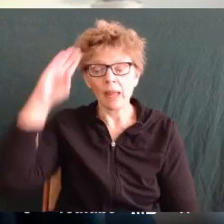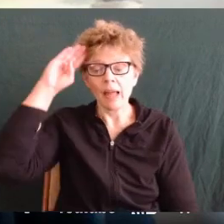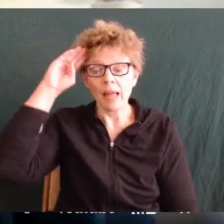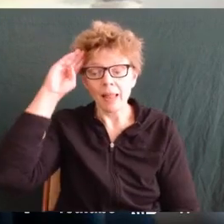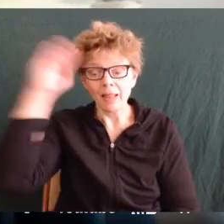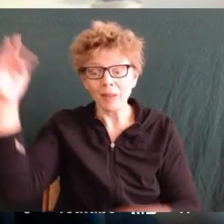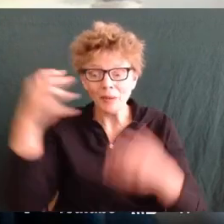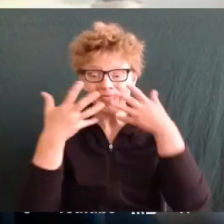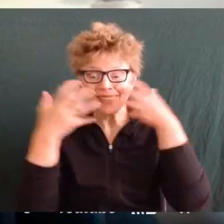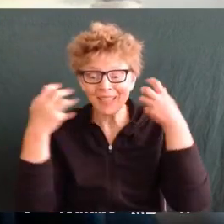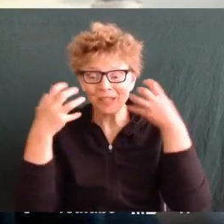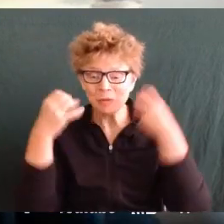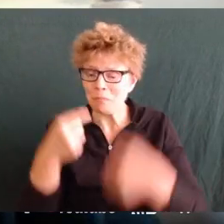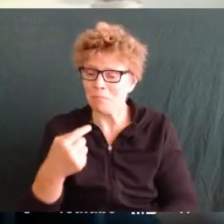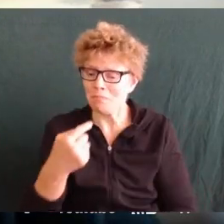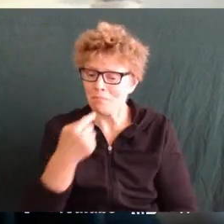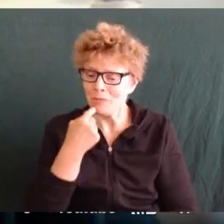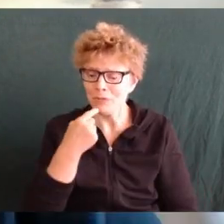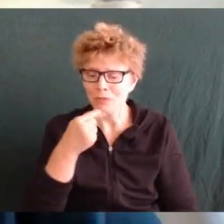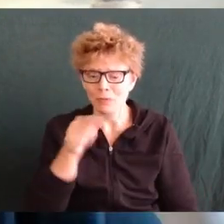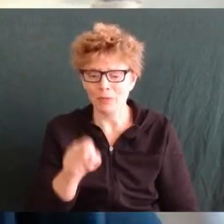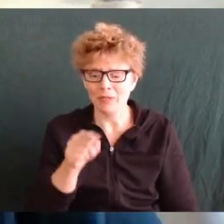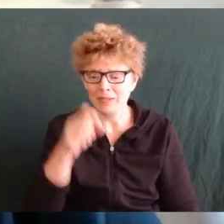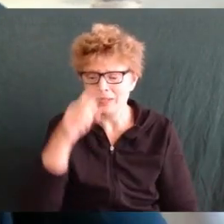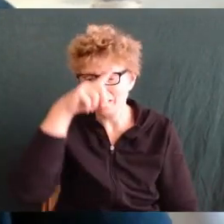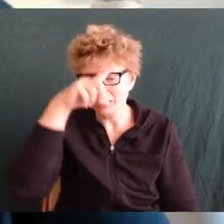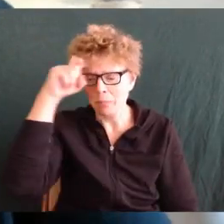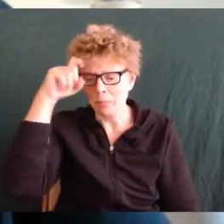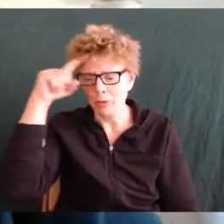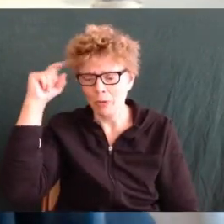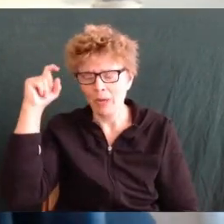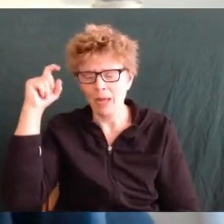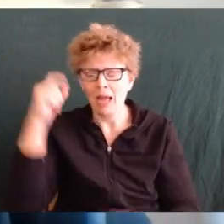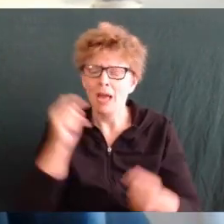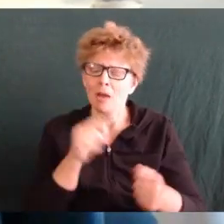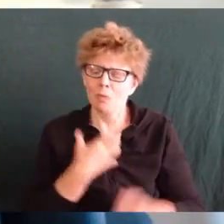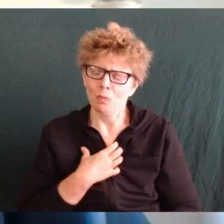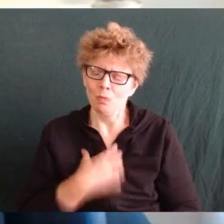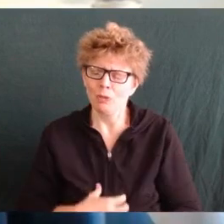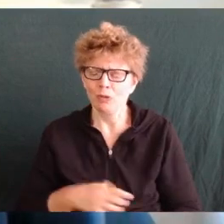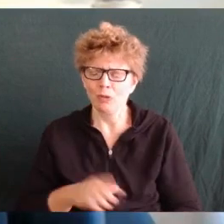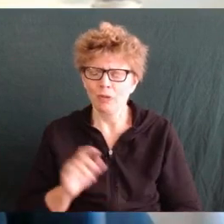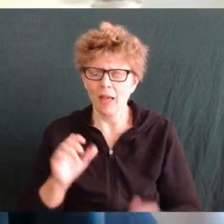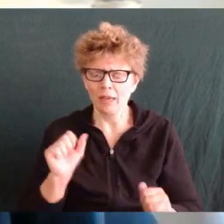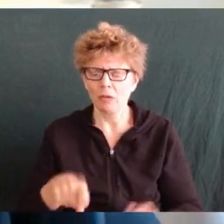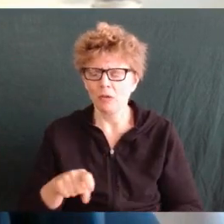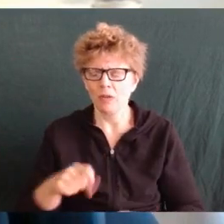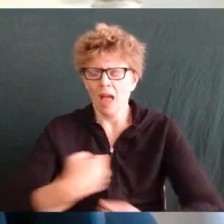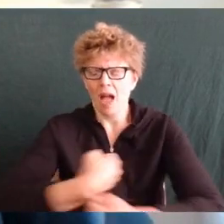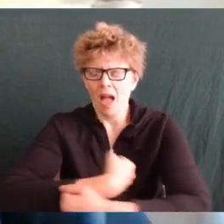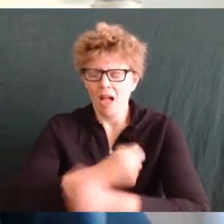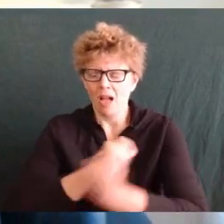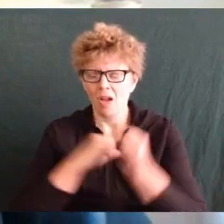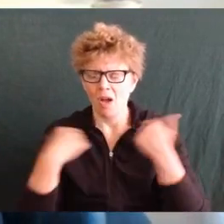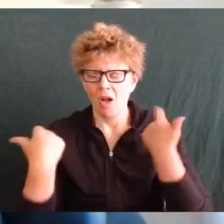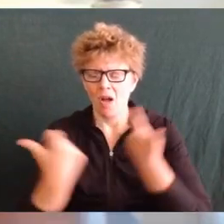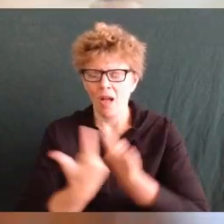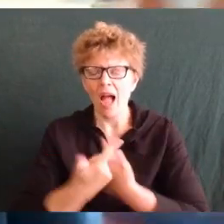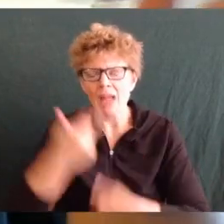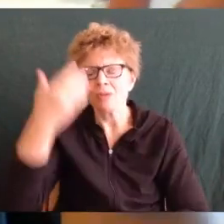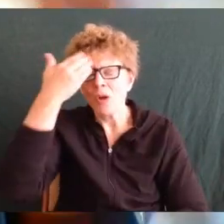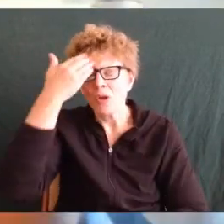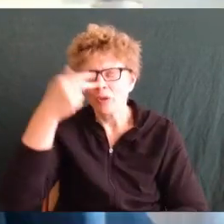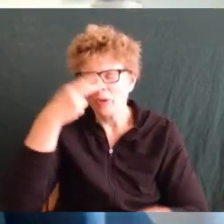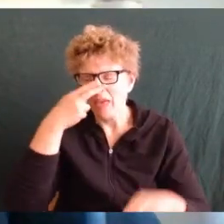Hello Tigers. I'm going to miss you so much this summer. I wish I could give you all a great big hug, but I know you're going to keep doing fabulous things all summer long.